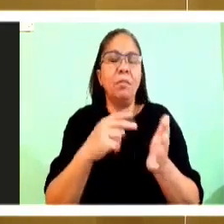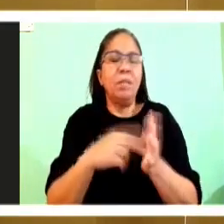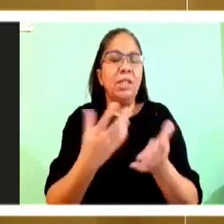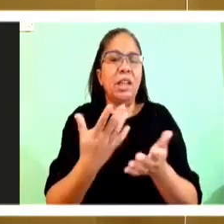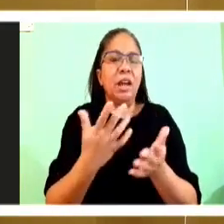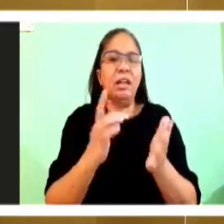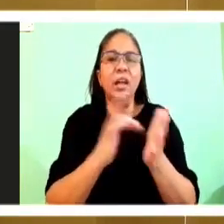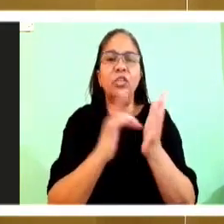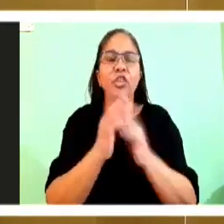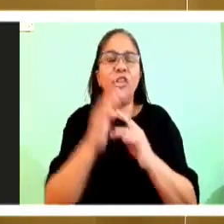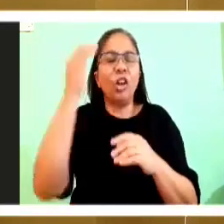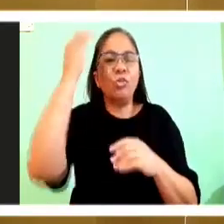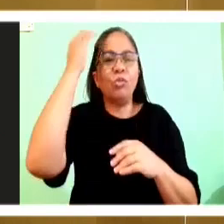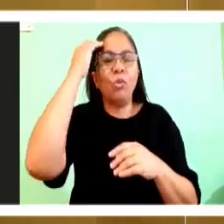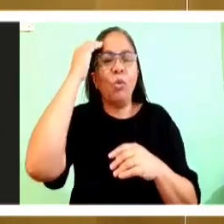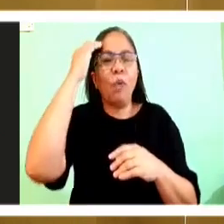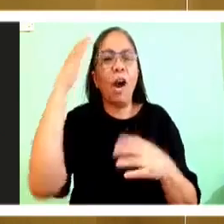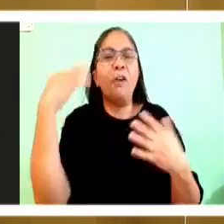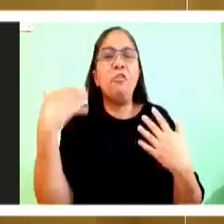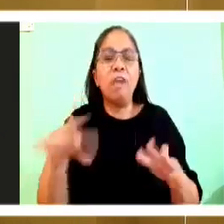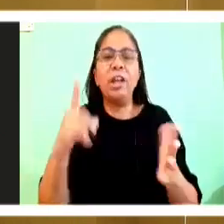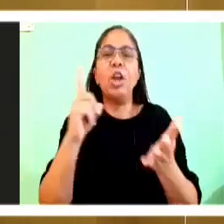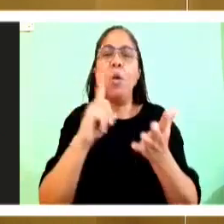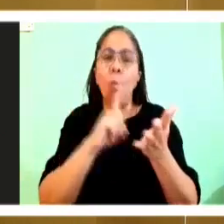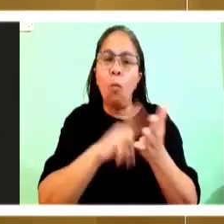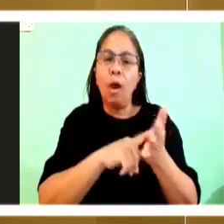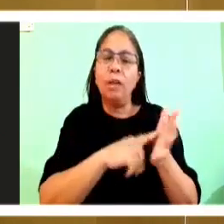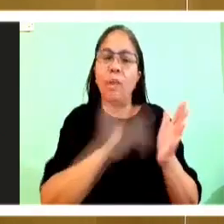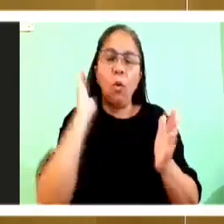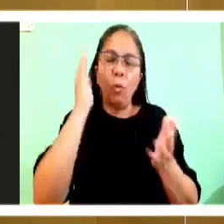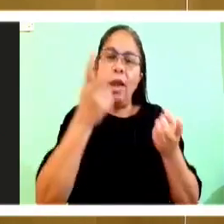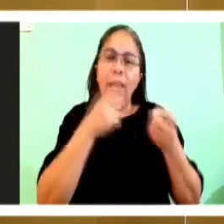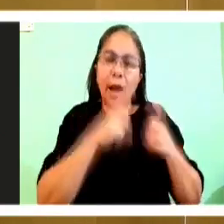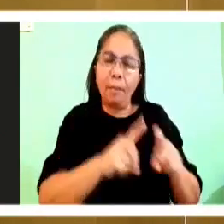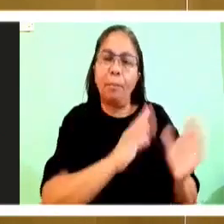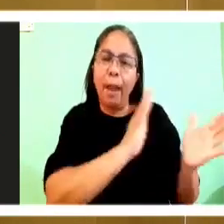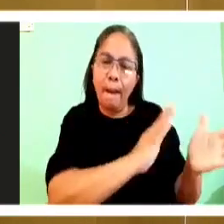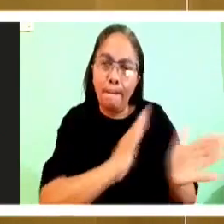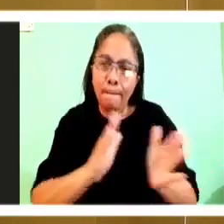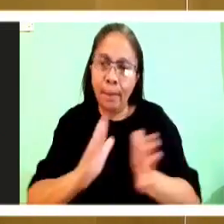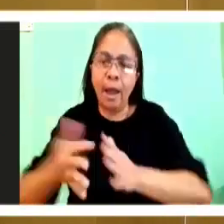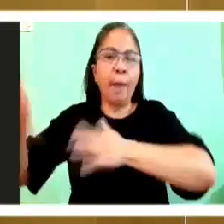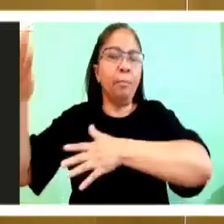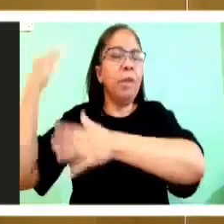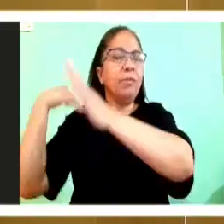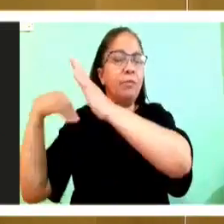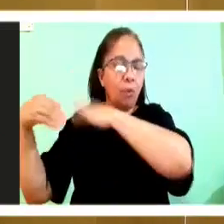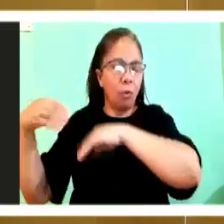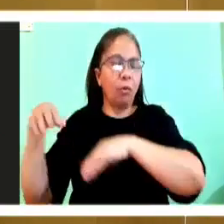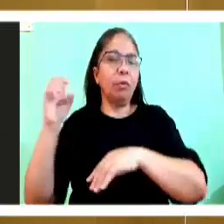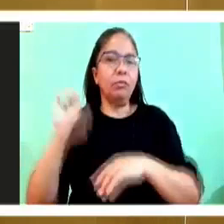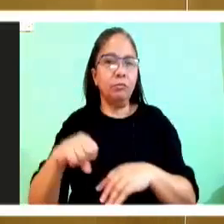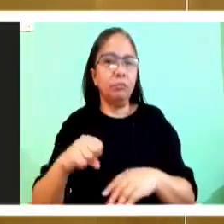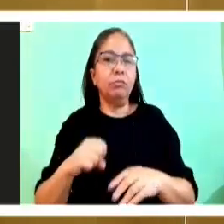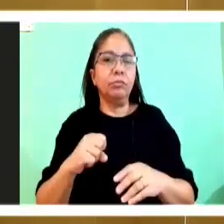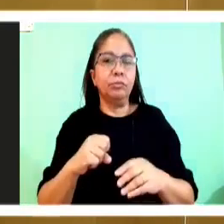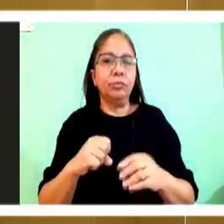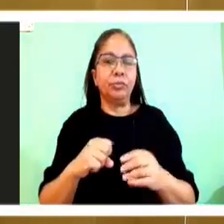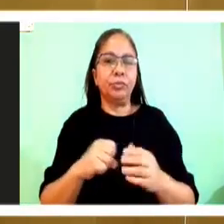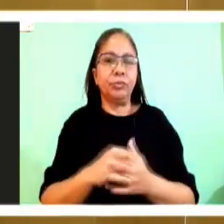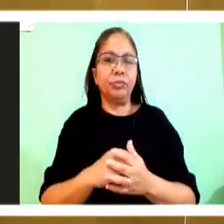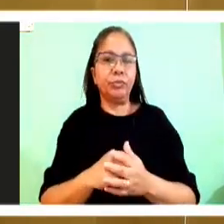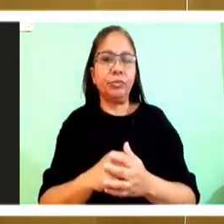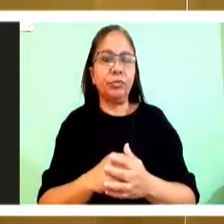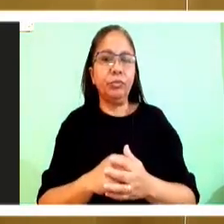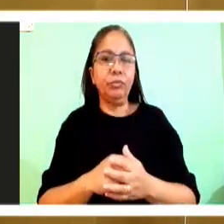And you wouldn't imagine it from the character of Peter, but Jesus already knew. So, there in the boat,